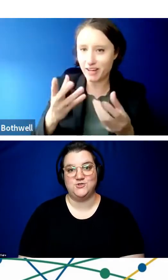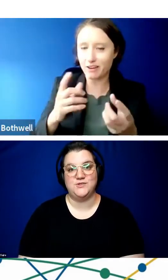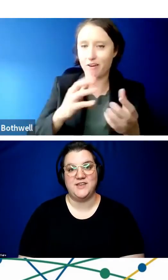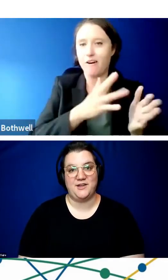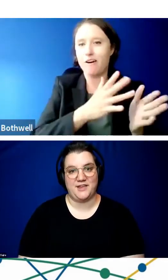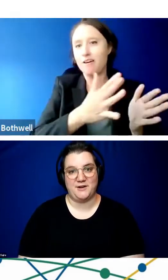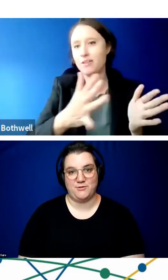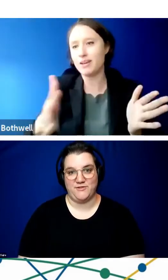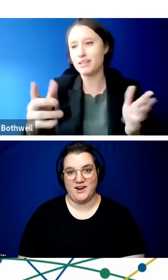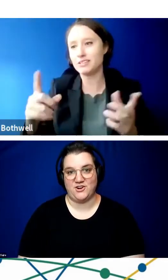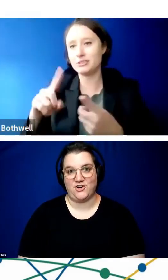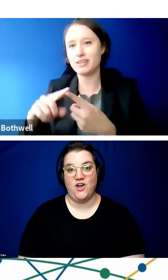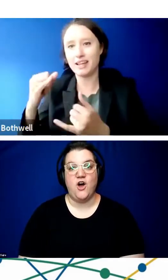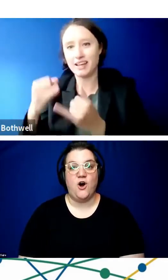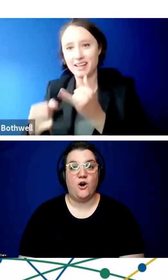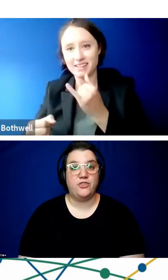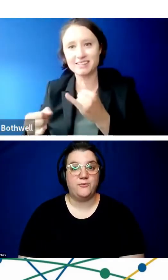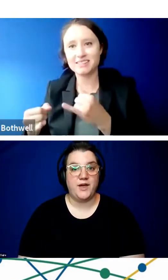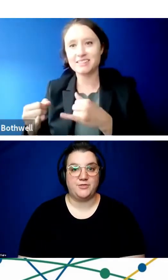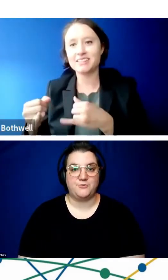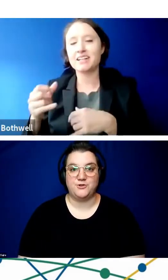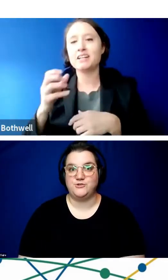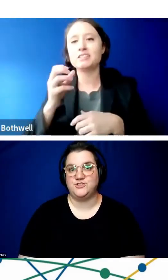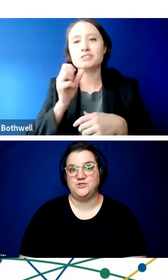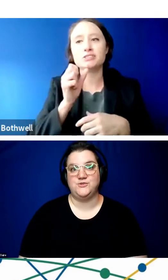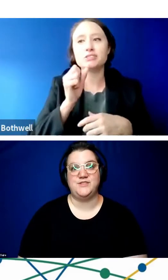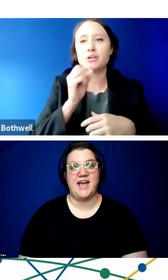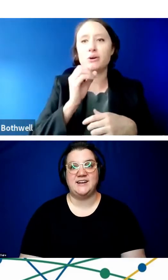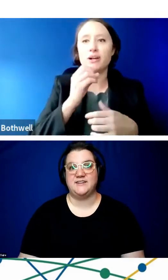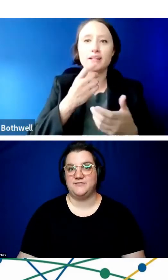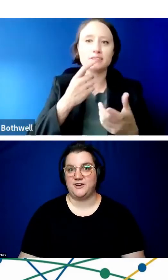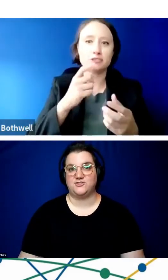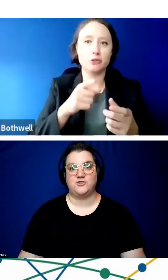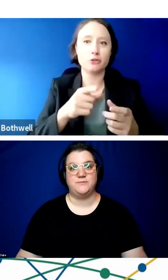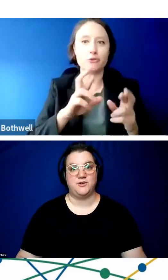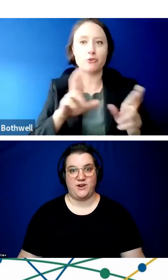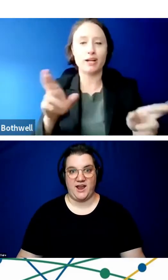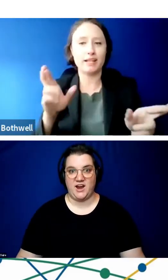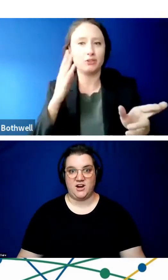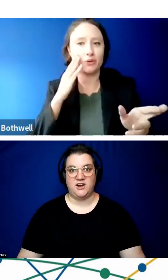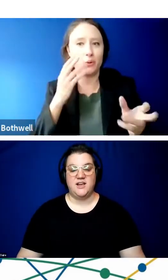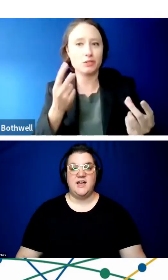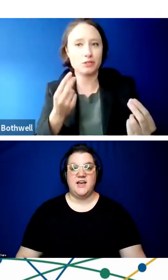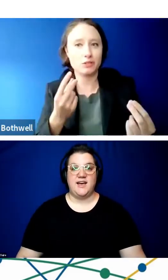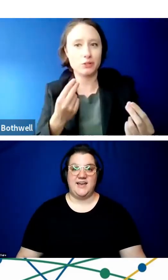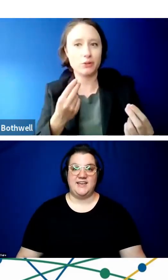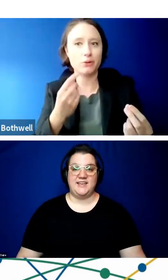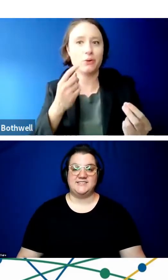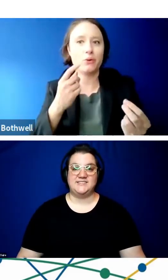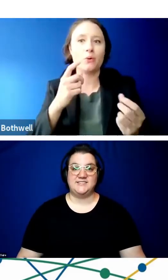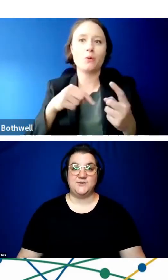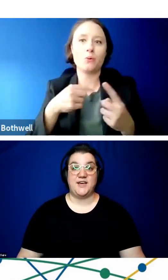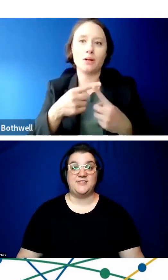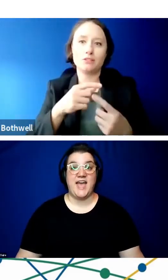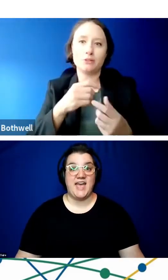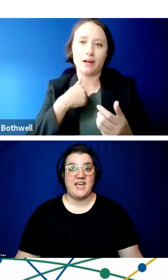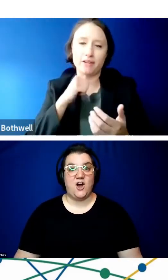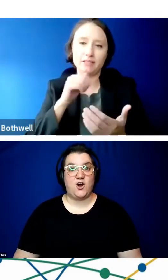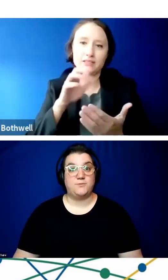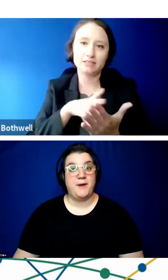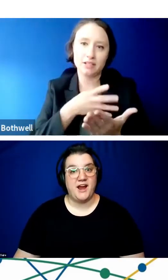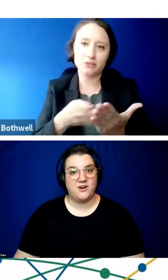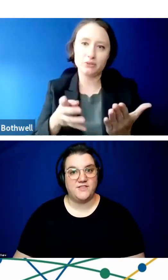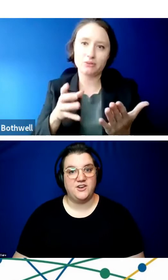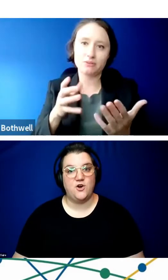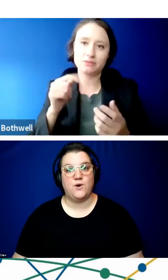call to the healthcare provider all the way through to the end of their treatment or care. It's so that they